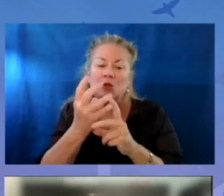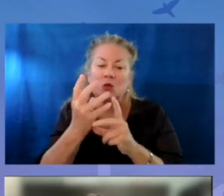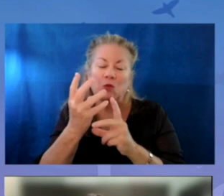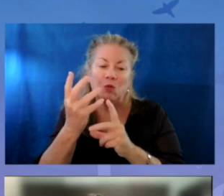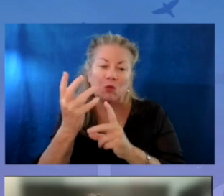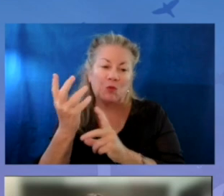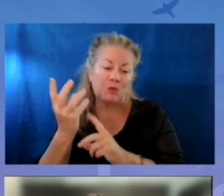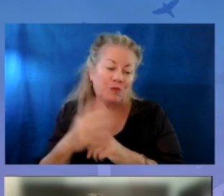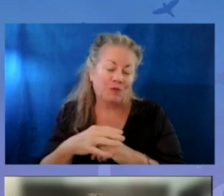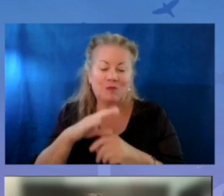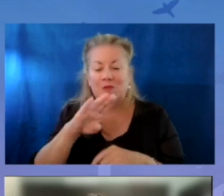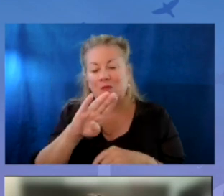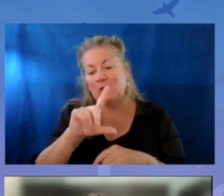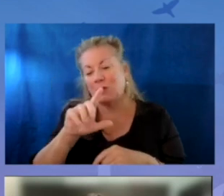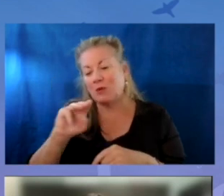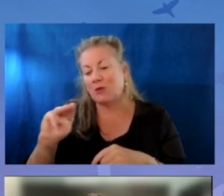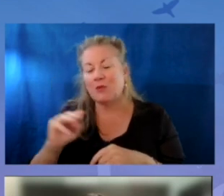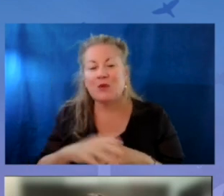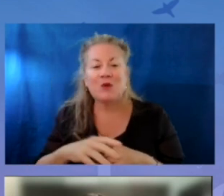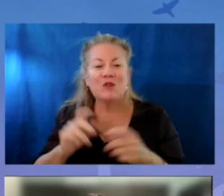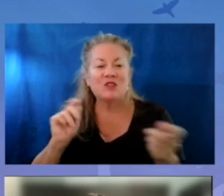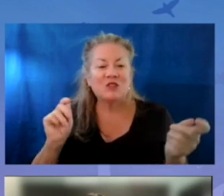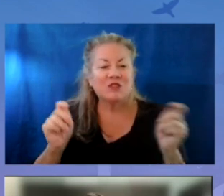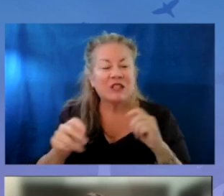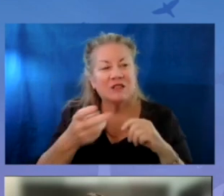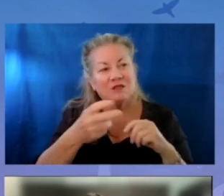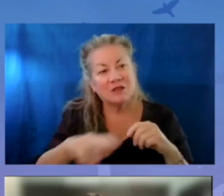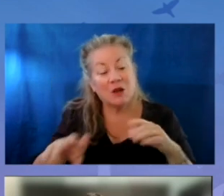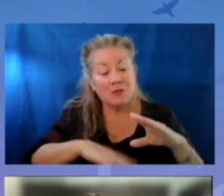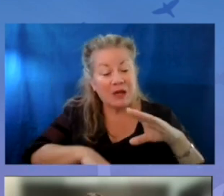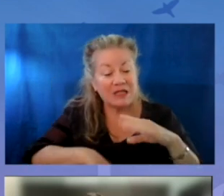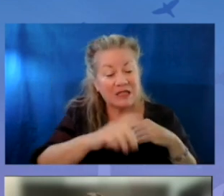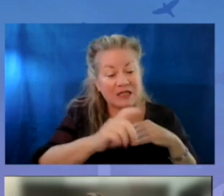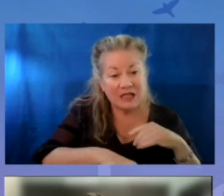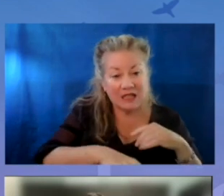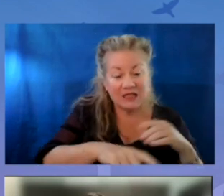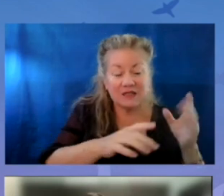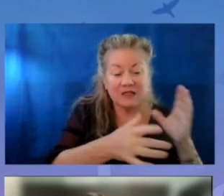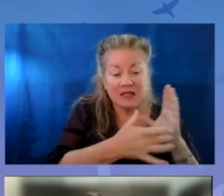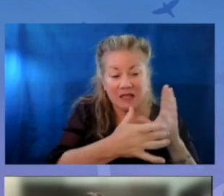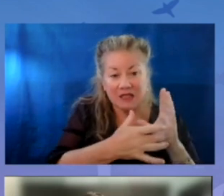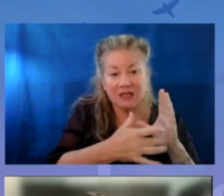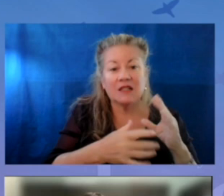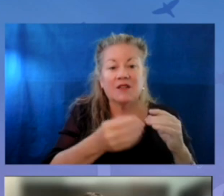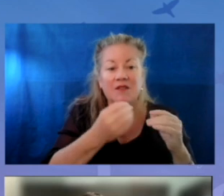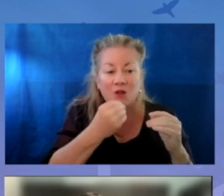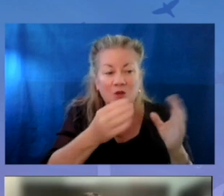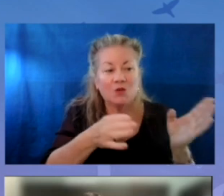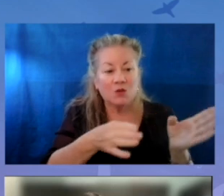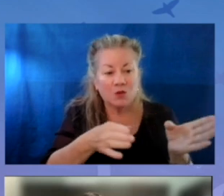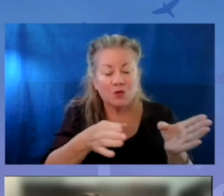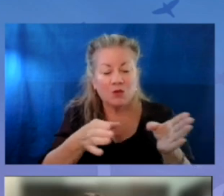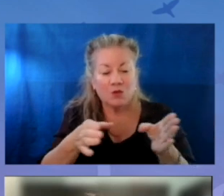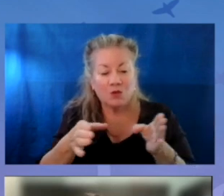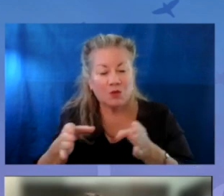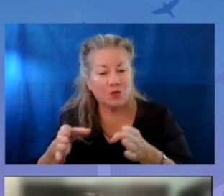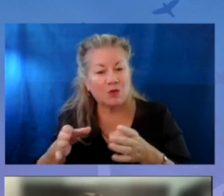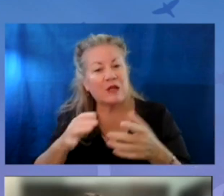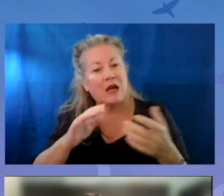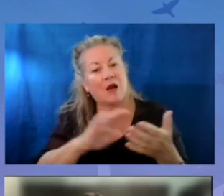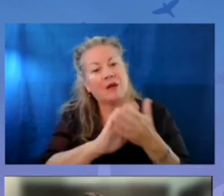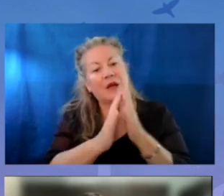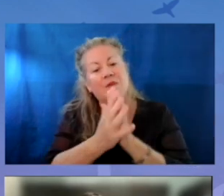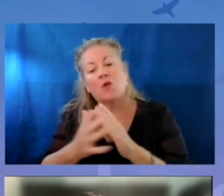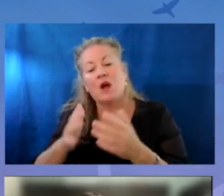been able to be responsive to shifting needs. We started with those basic needs, as Michelle mentioned, with technology, food. And they've become increasingly